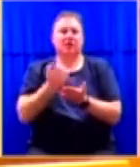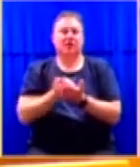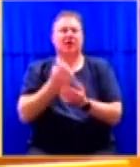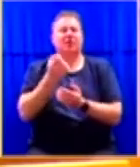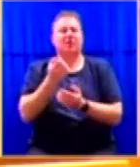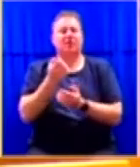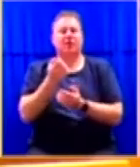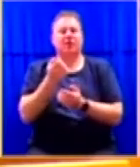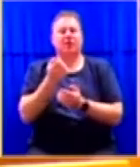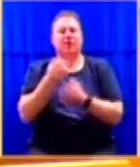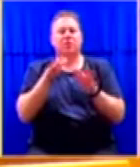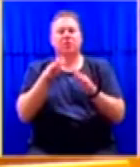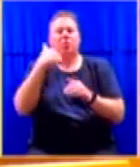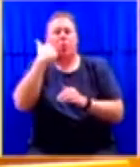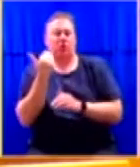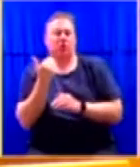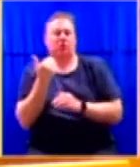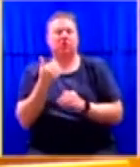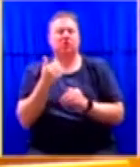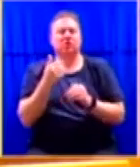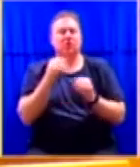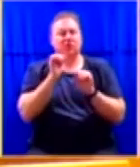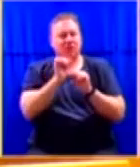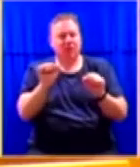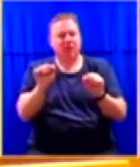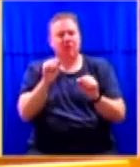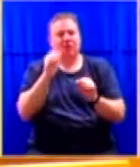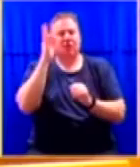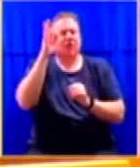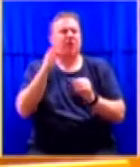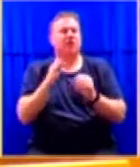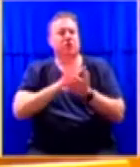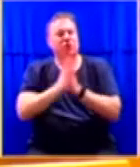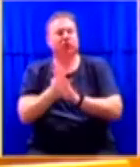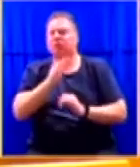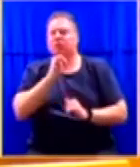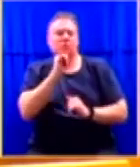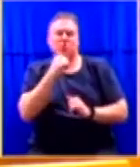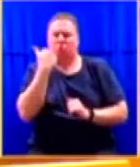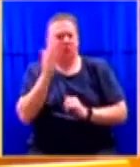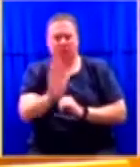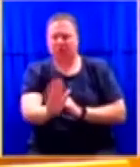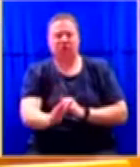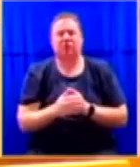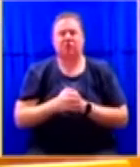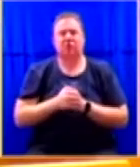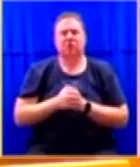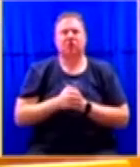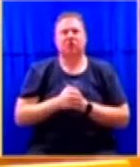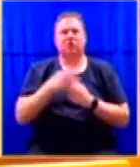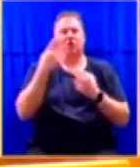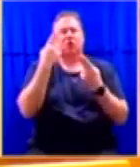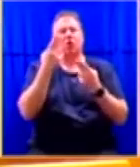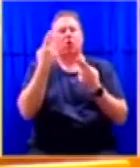people when it comes to the programs that are going to support their lives. So, Honorable